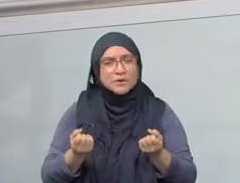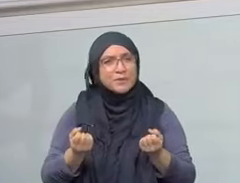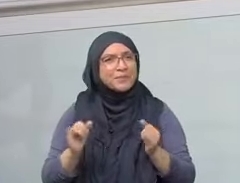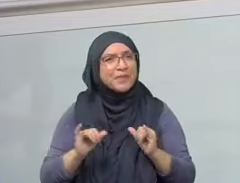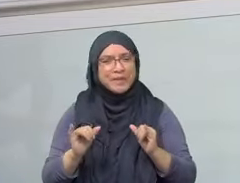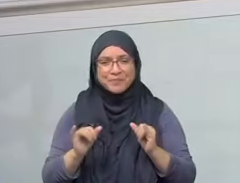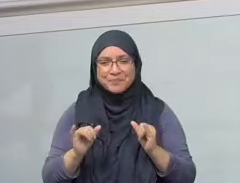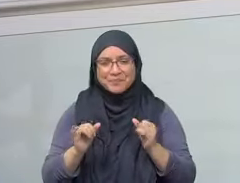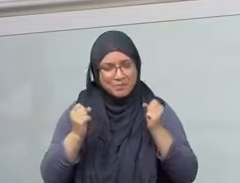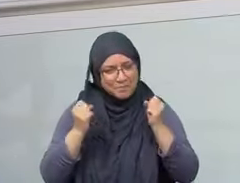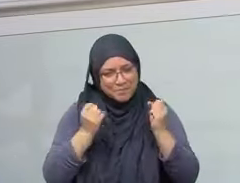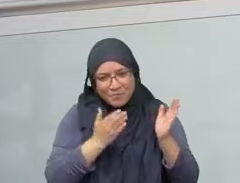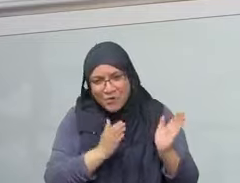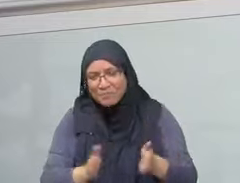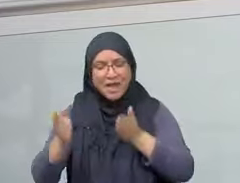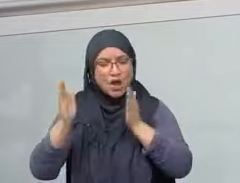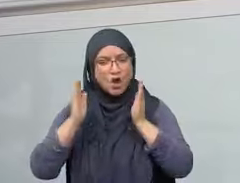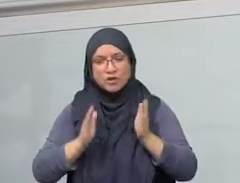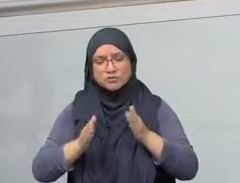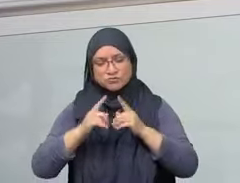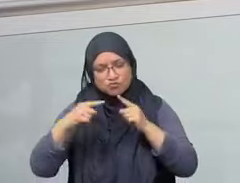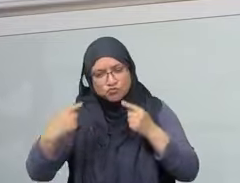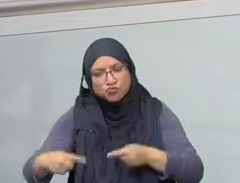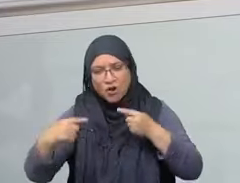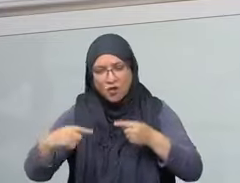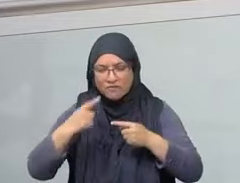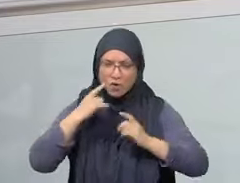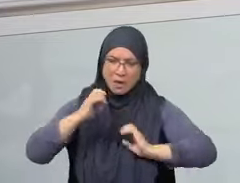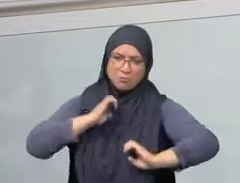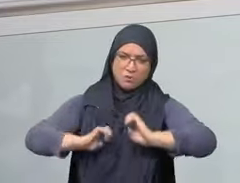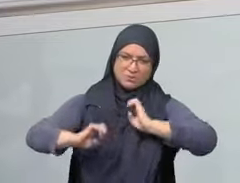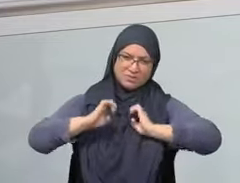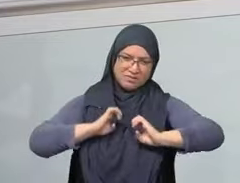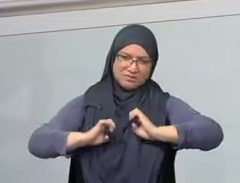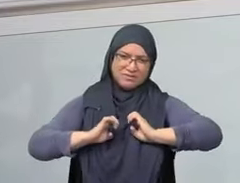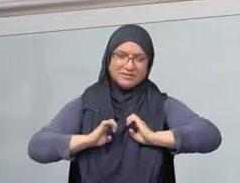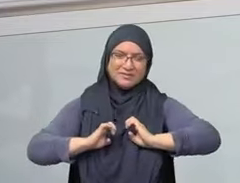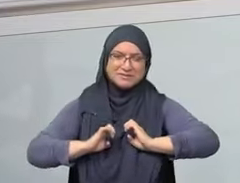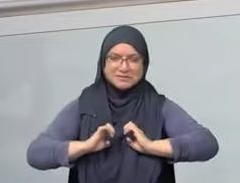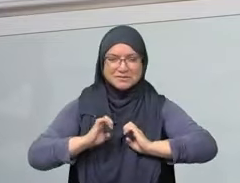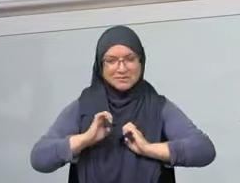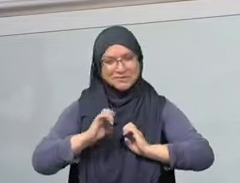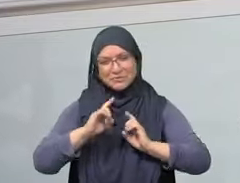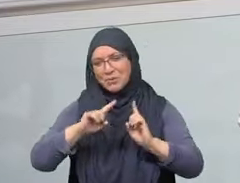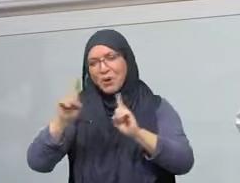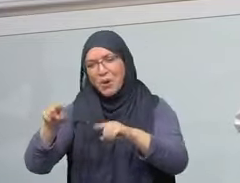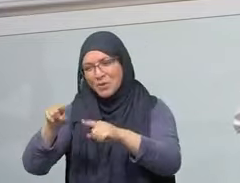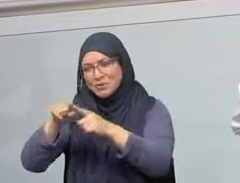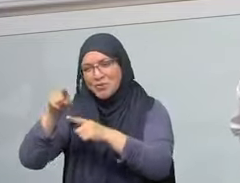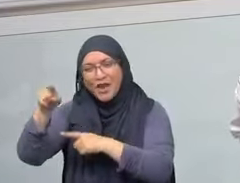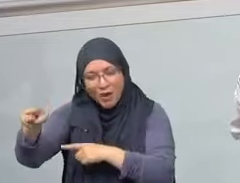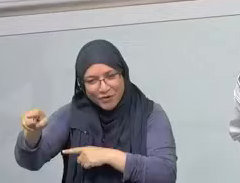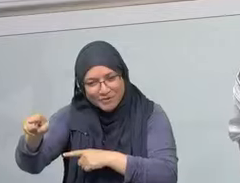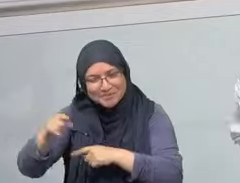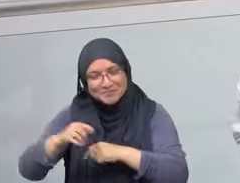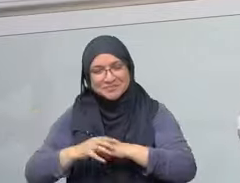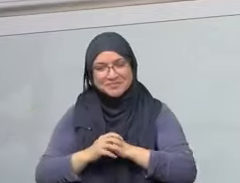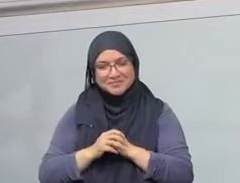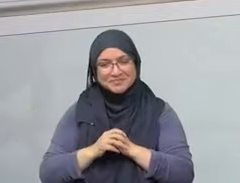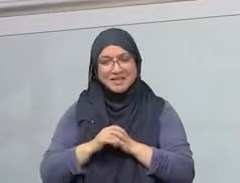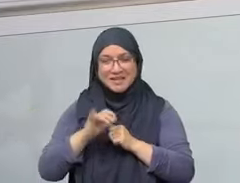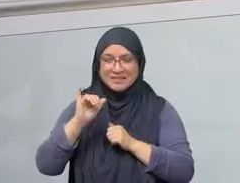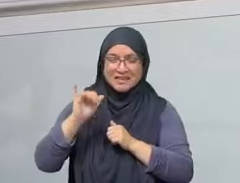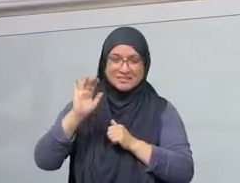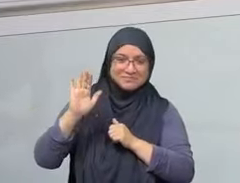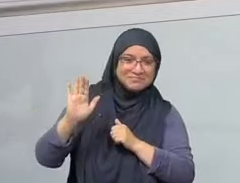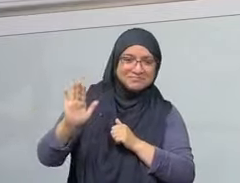you can't get there, then at least you send some oil to light up its lamps. This is our ummah, this is our attachment to